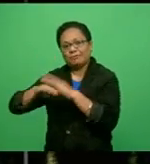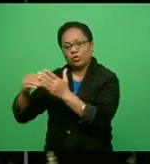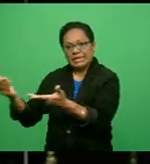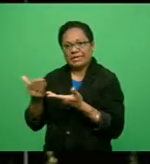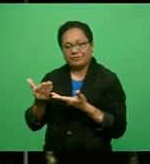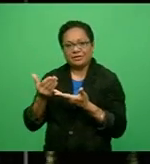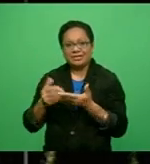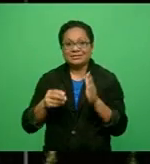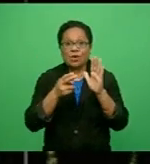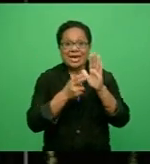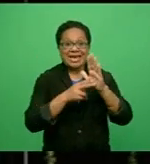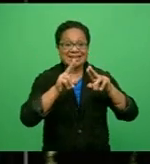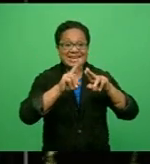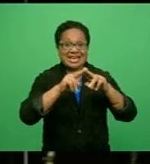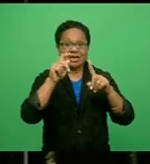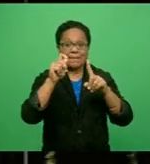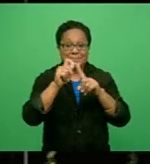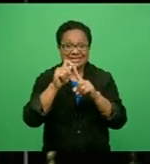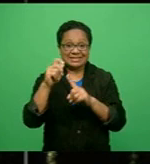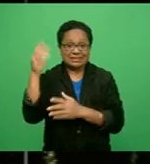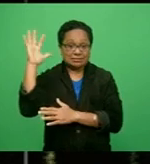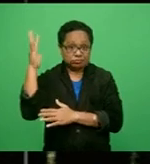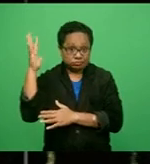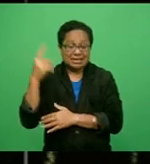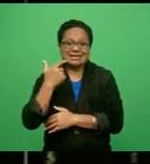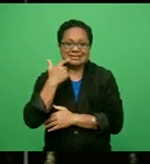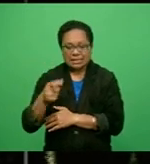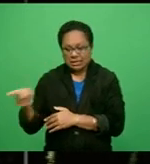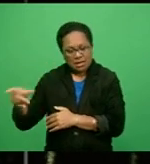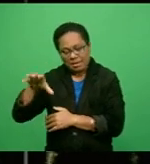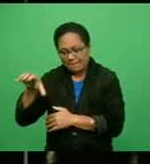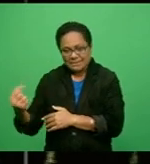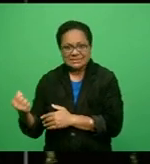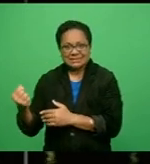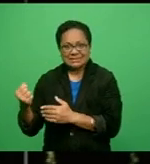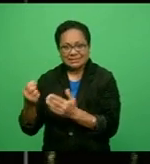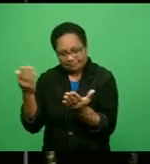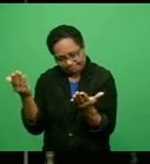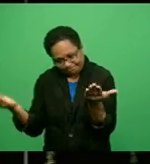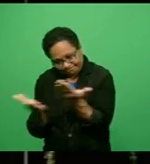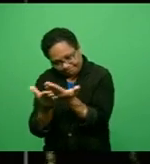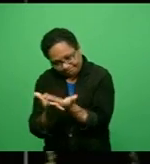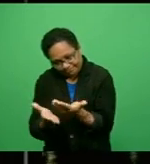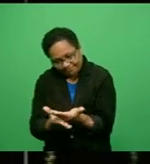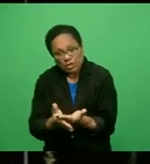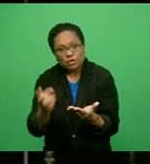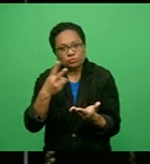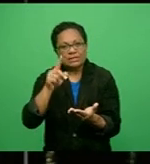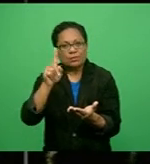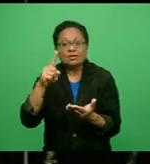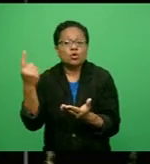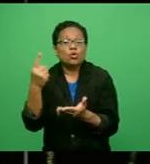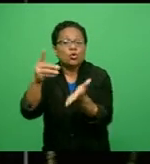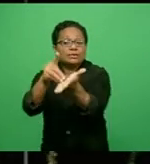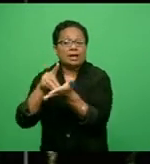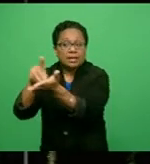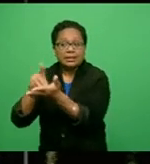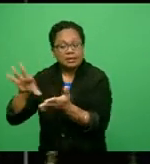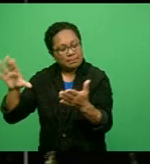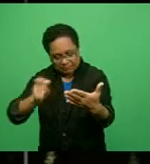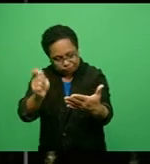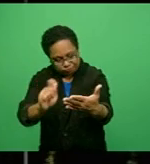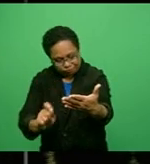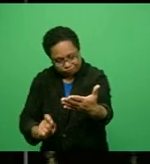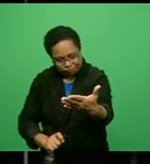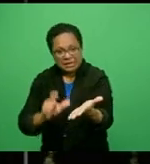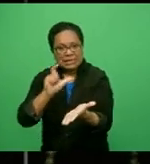NFP has 21 days to fix the discrepancies and resubmit its list of donations via fundraisers and direct bank deposits